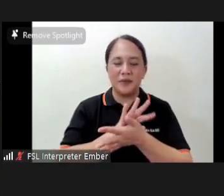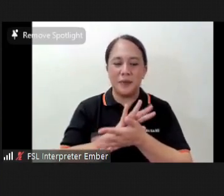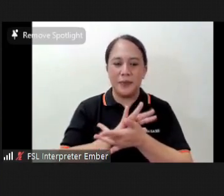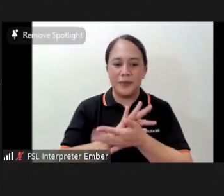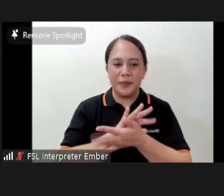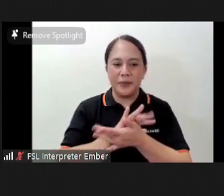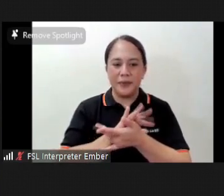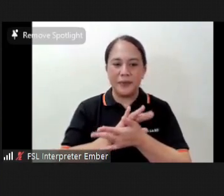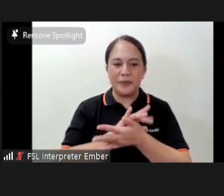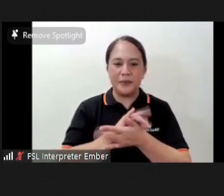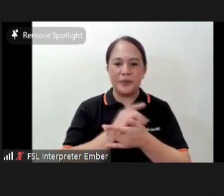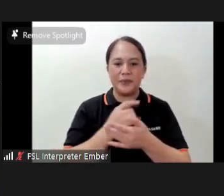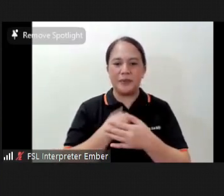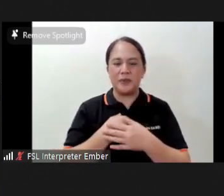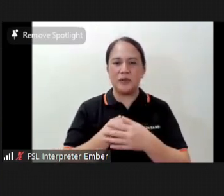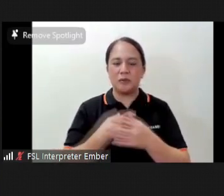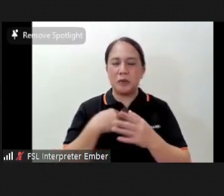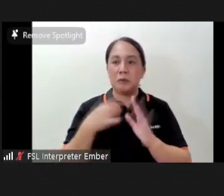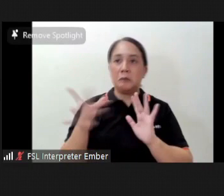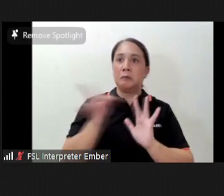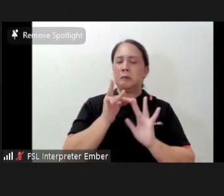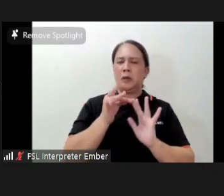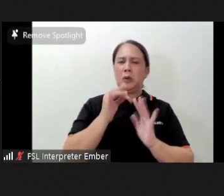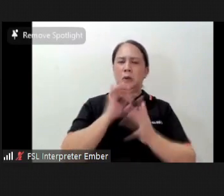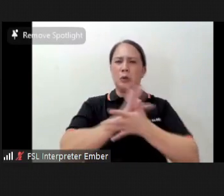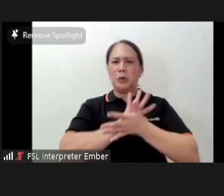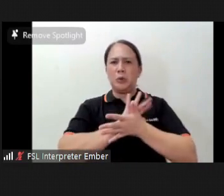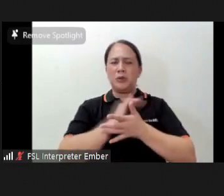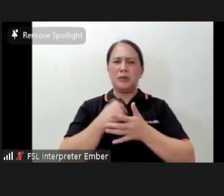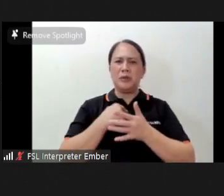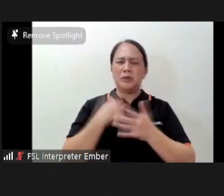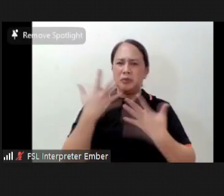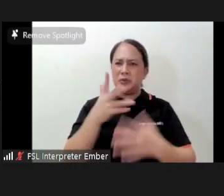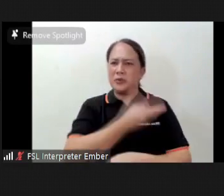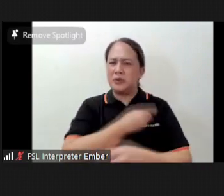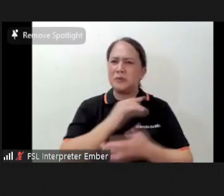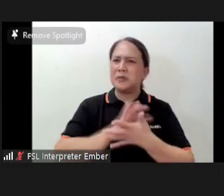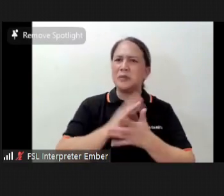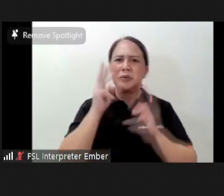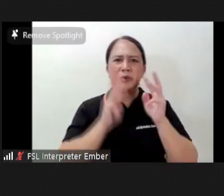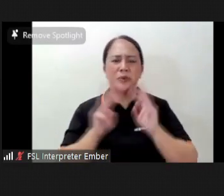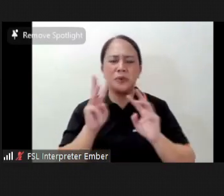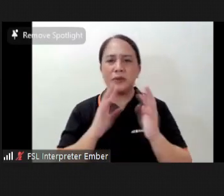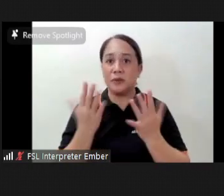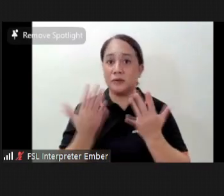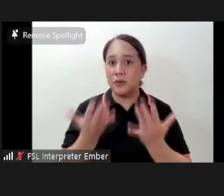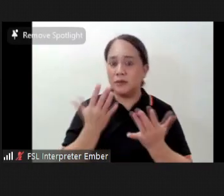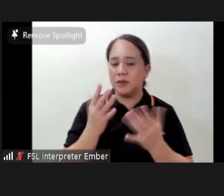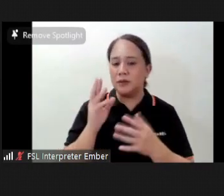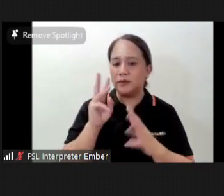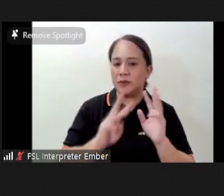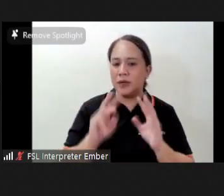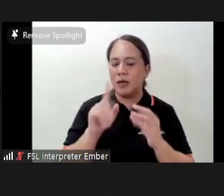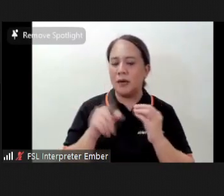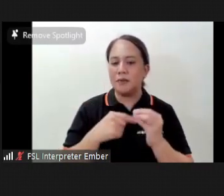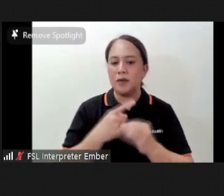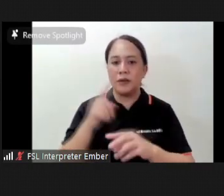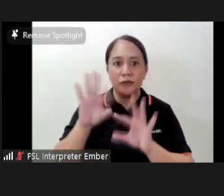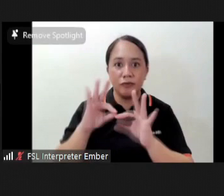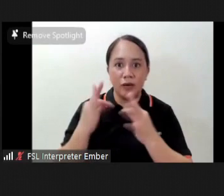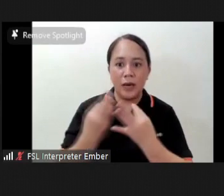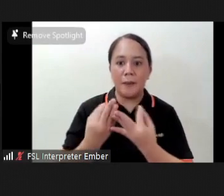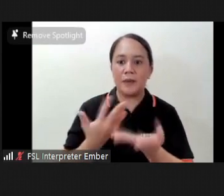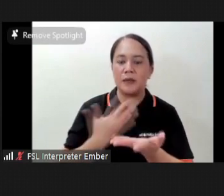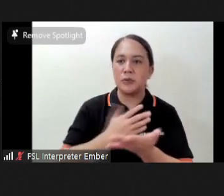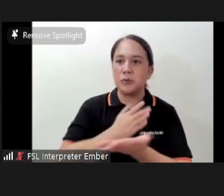you'll get covid ganon despite vaccination or you're worried about the family that you will